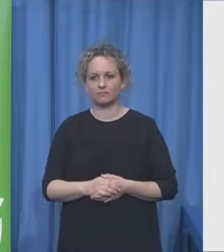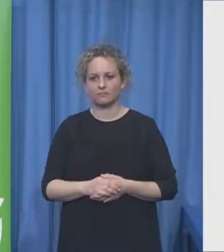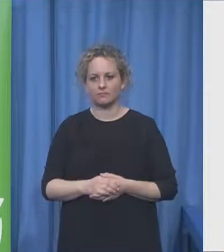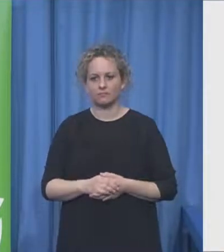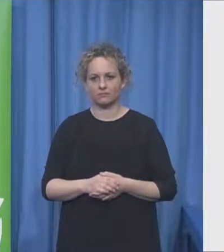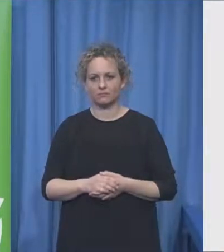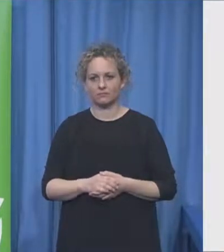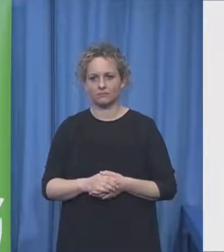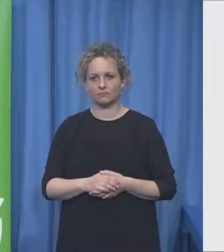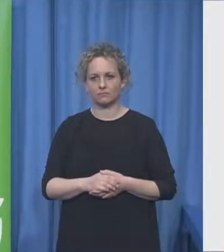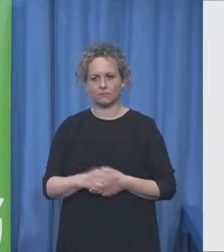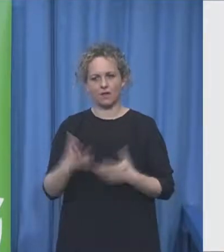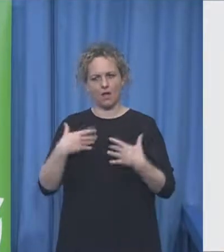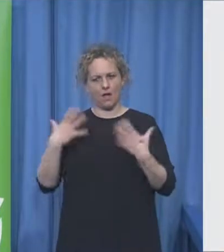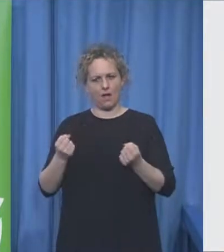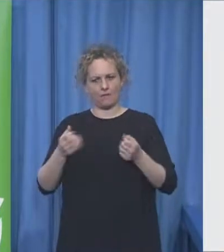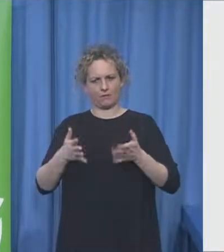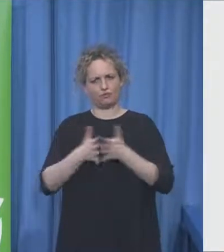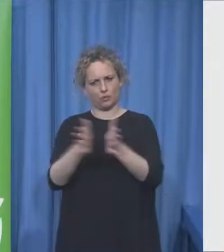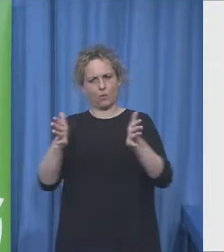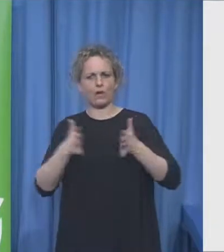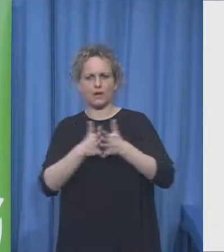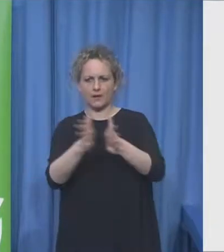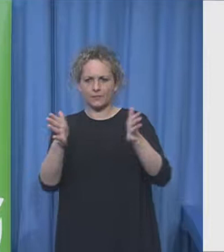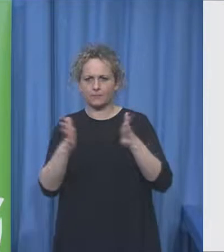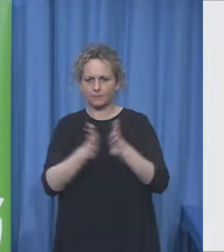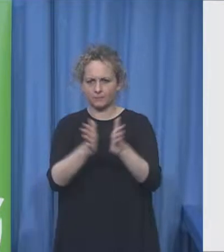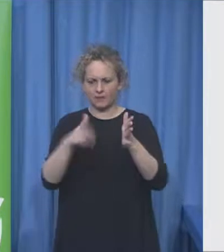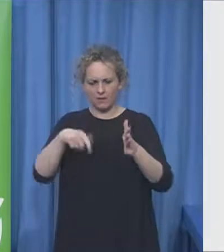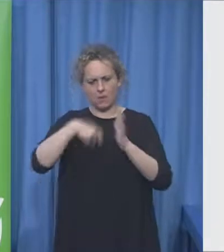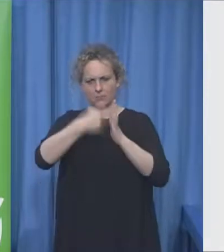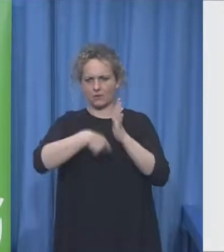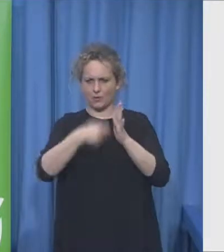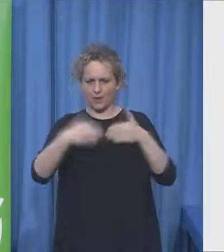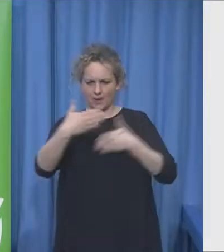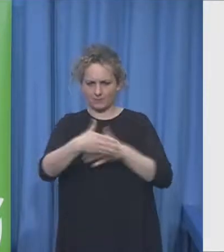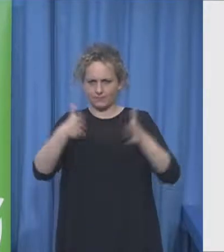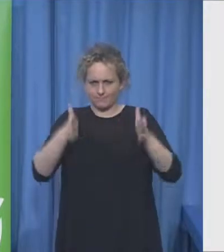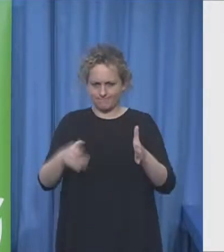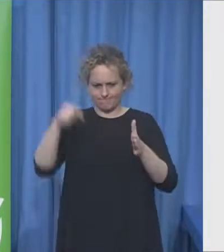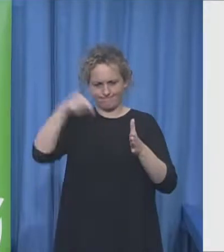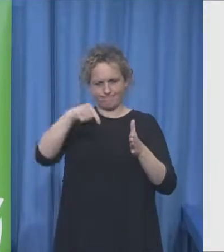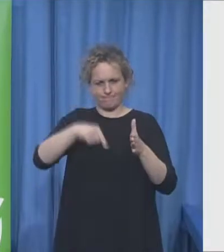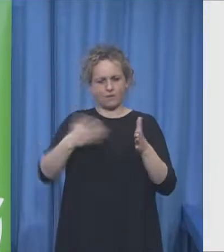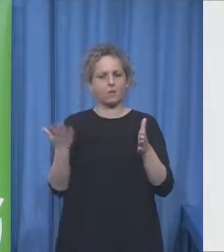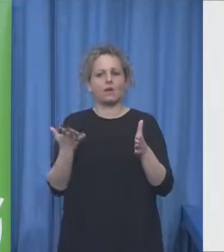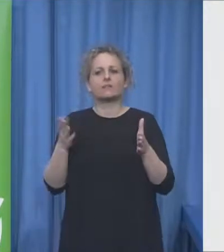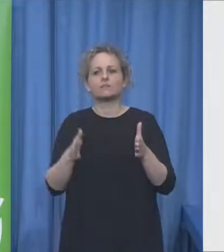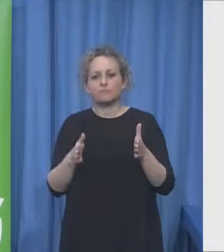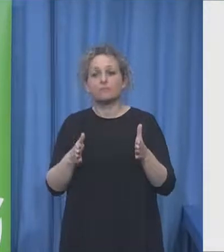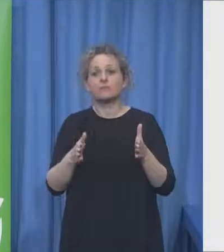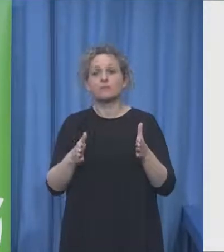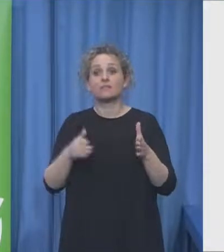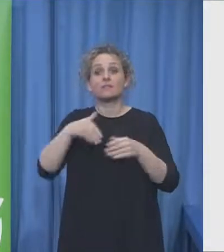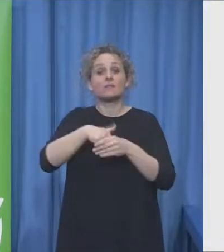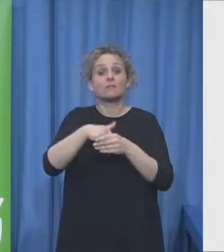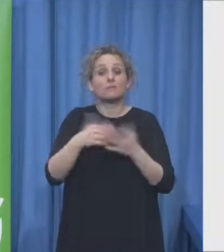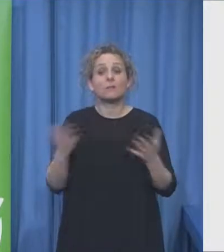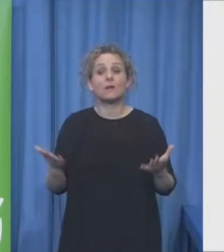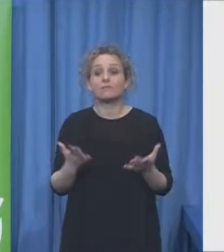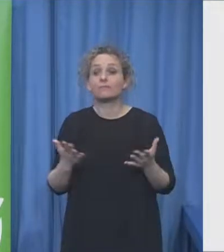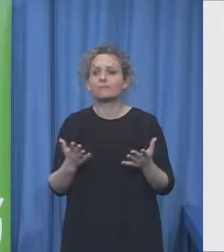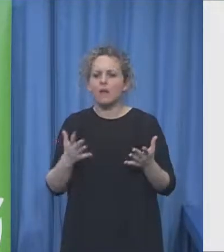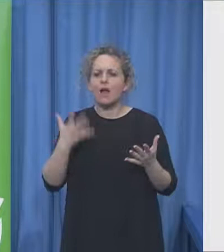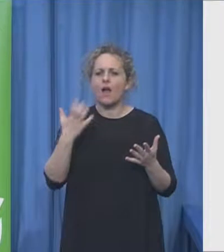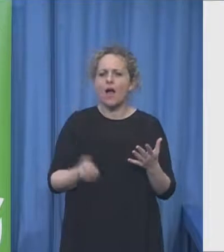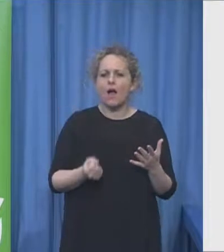creative writing opportunity for adults on the autism spectrum we've run a series of creative writing workshops each one